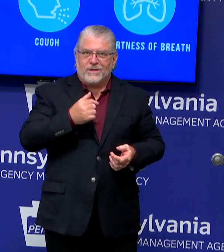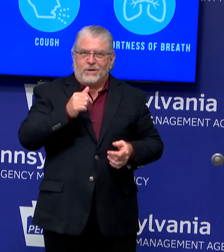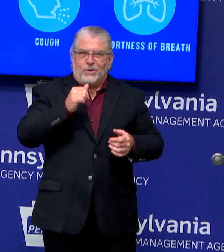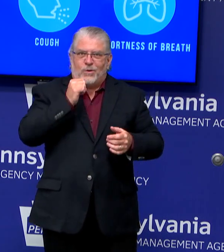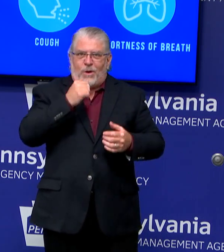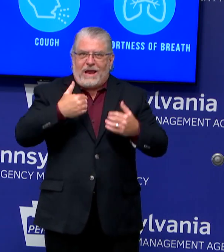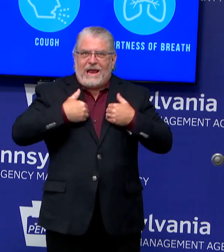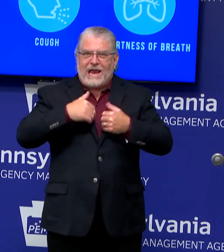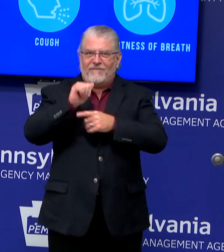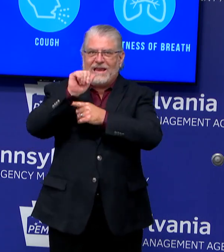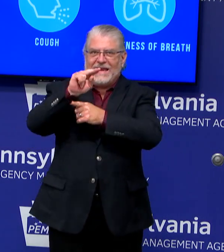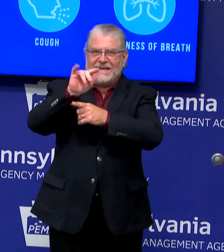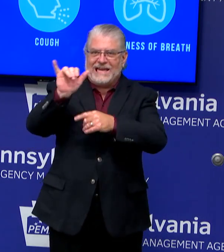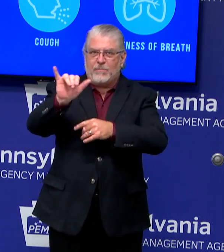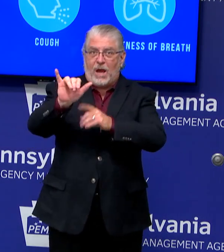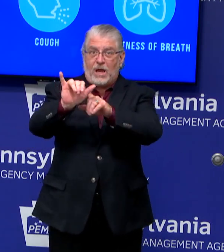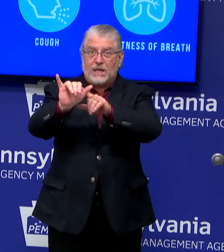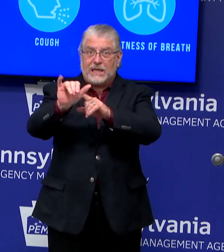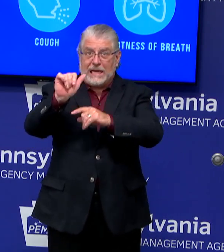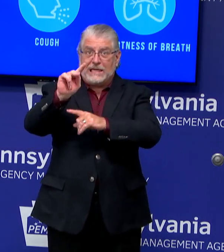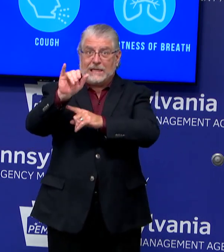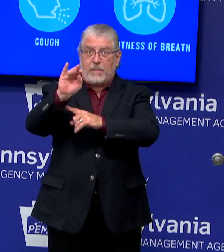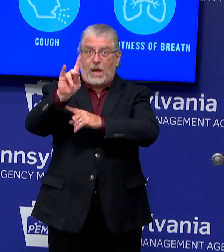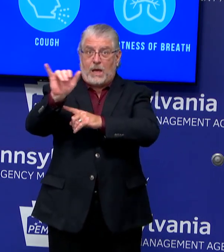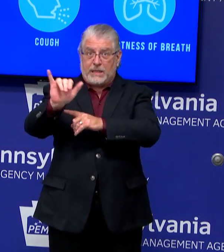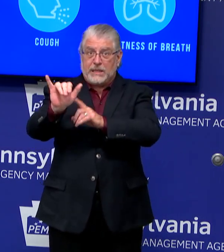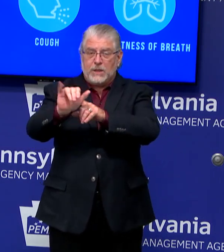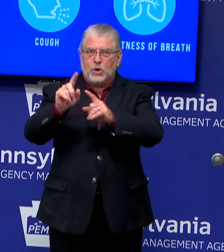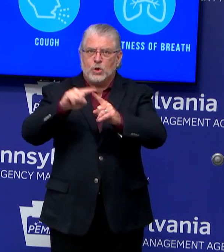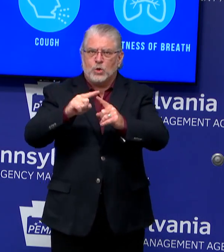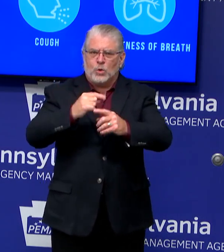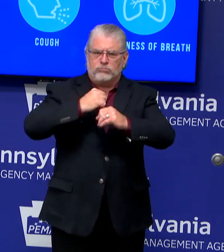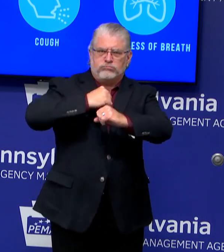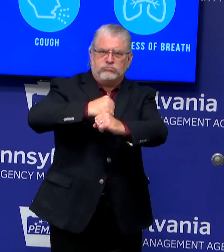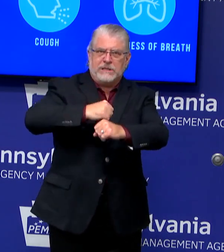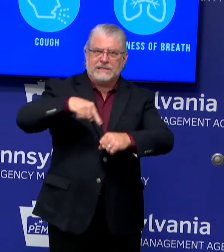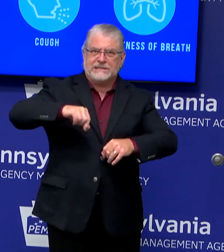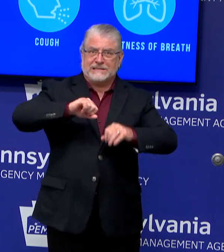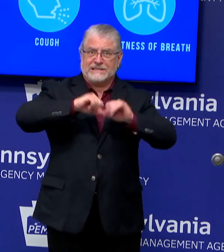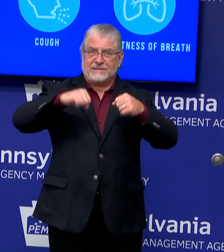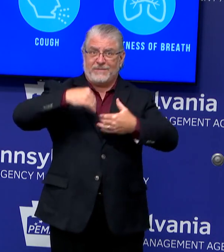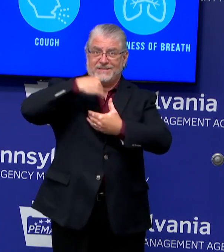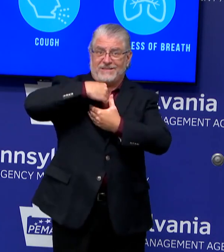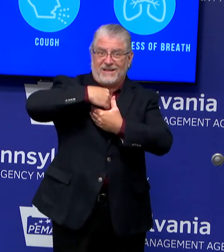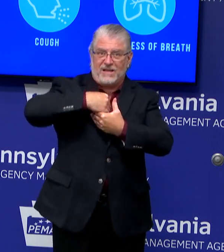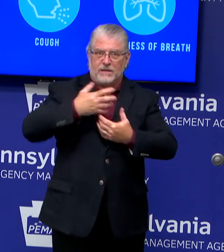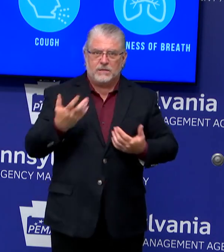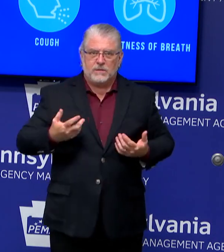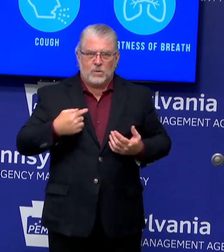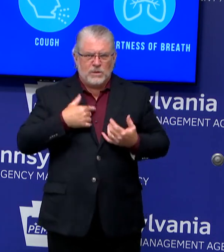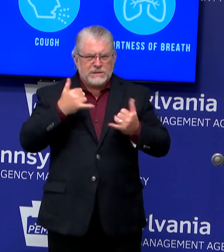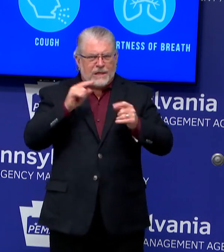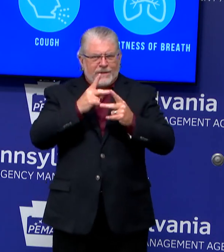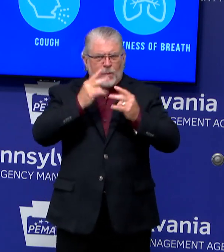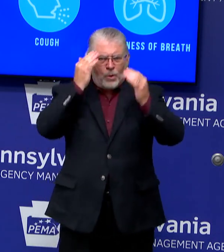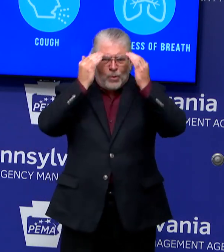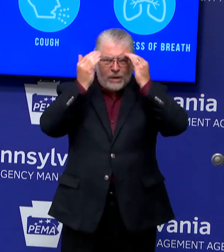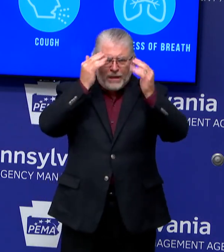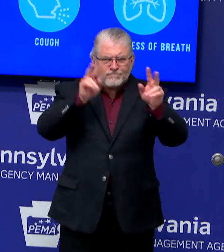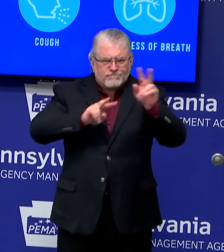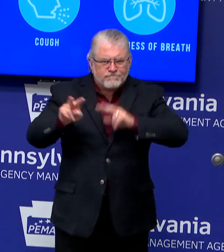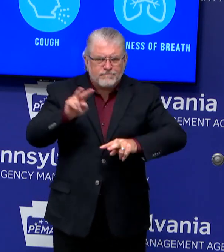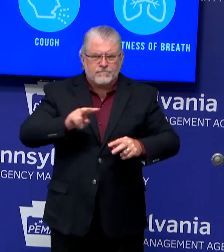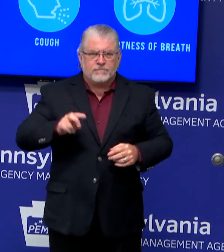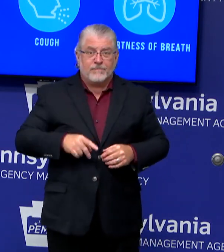have to remain alert. As I say in the press conferences, we have to remain vigilant, and we will. And so the Pennsylvania Department